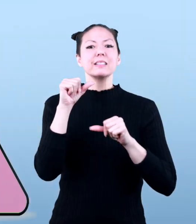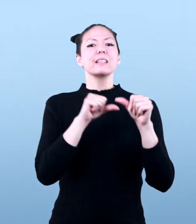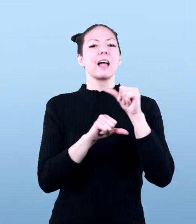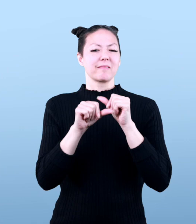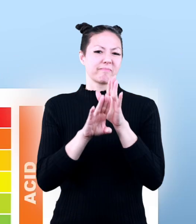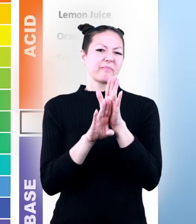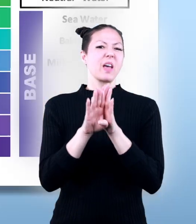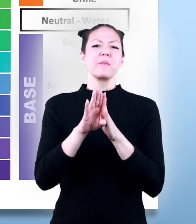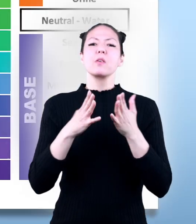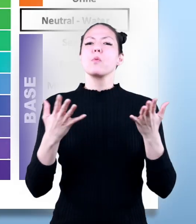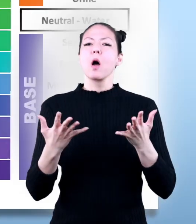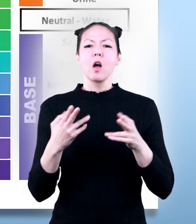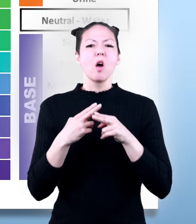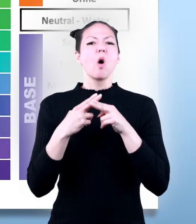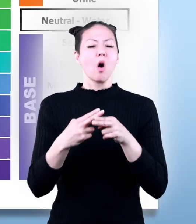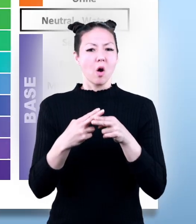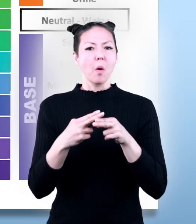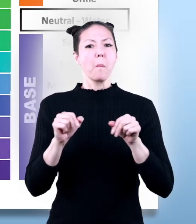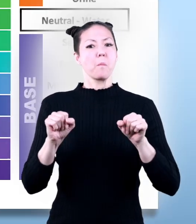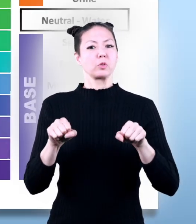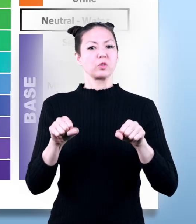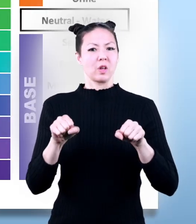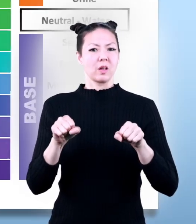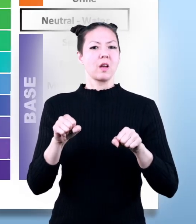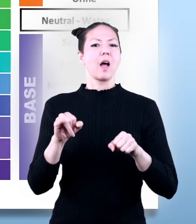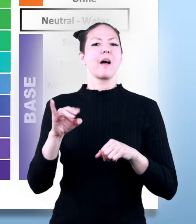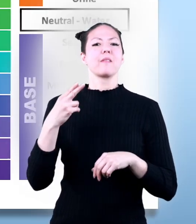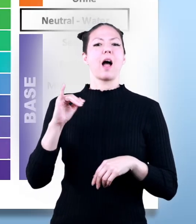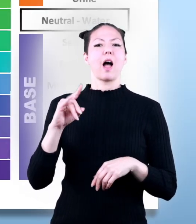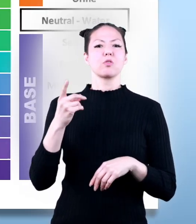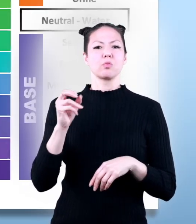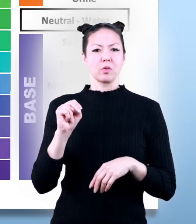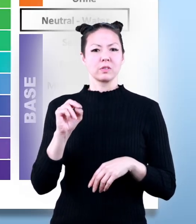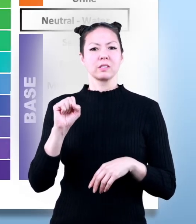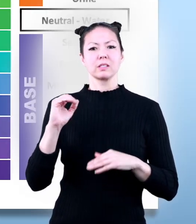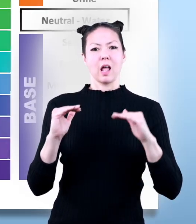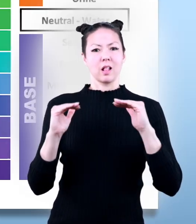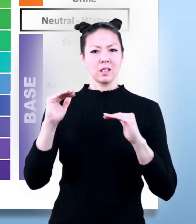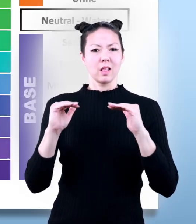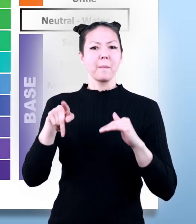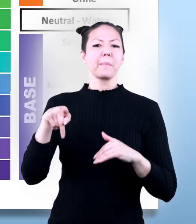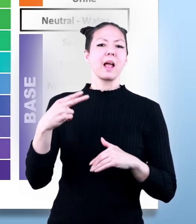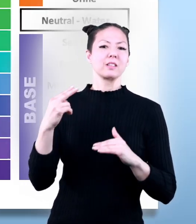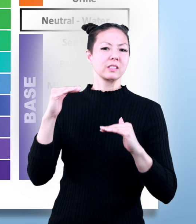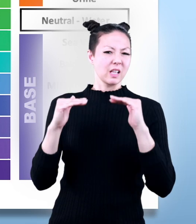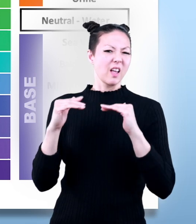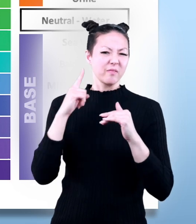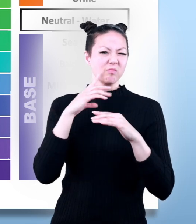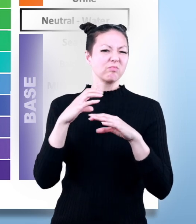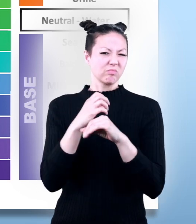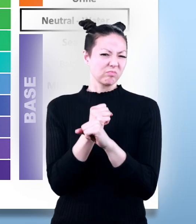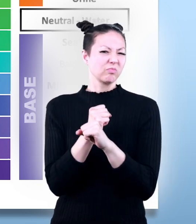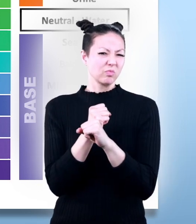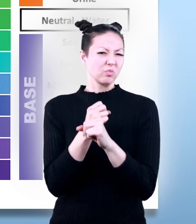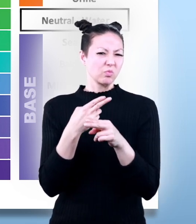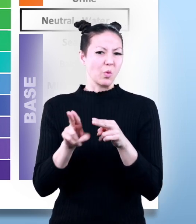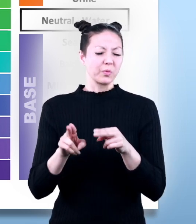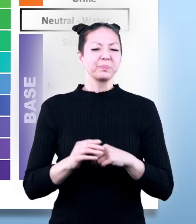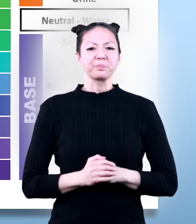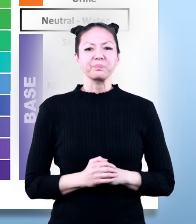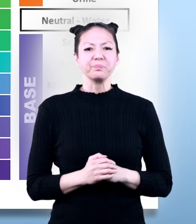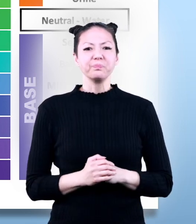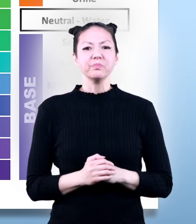scientists have developed something called the potential of hydrogen scale or ph scale for short